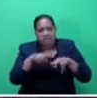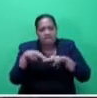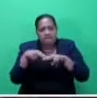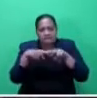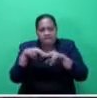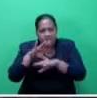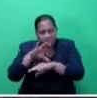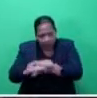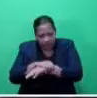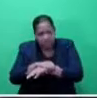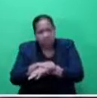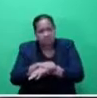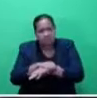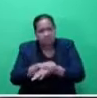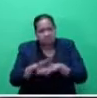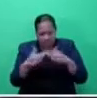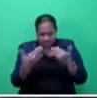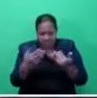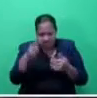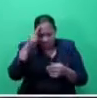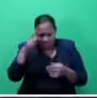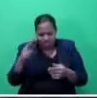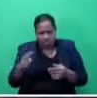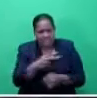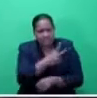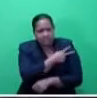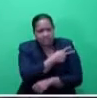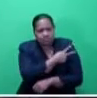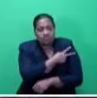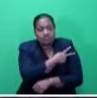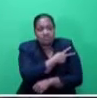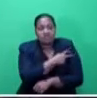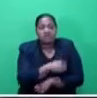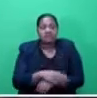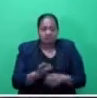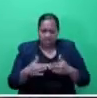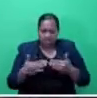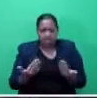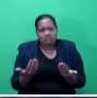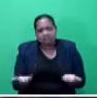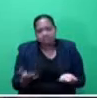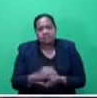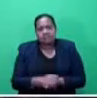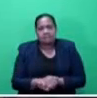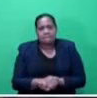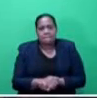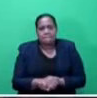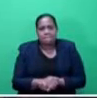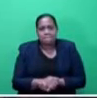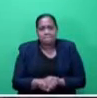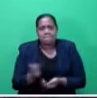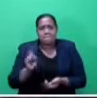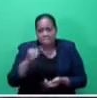as Minister responsible for National Security, Mr. Speaker, sir, may I just compliment what the